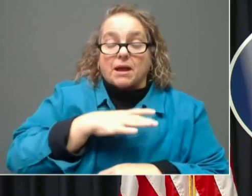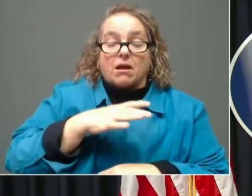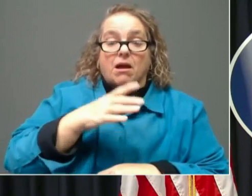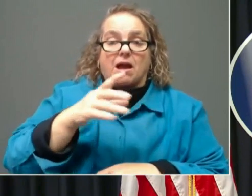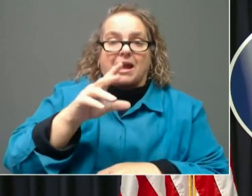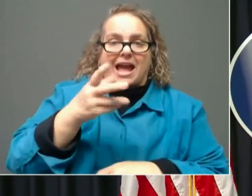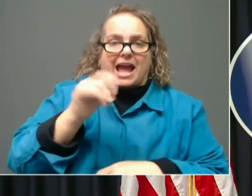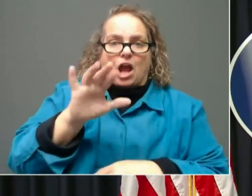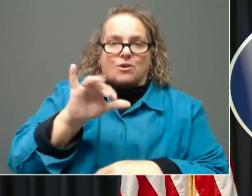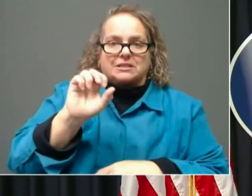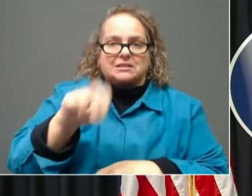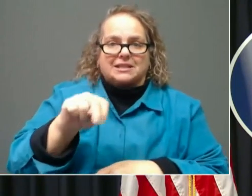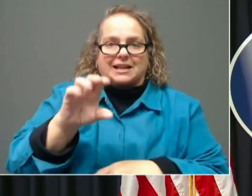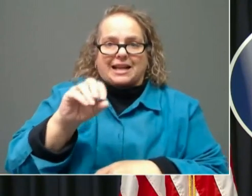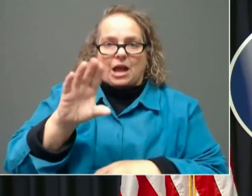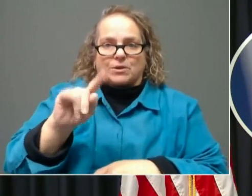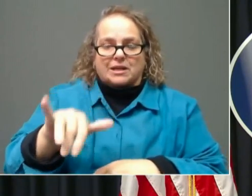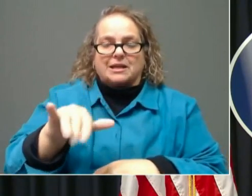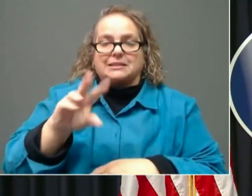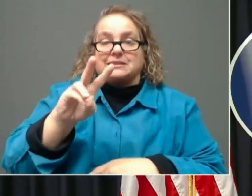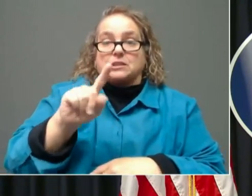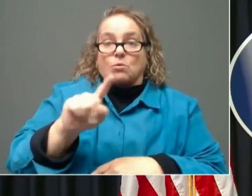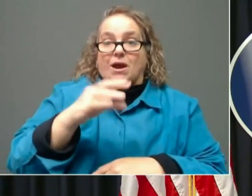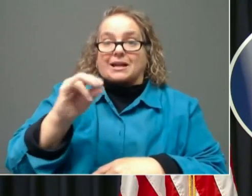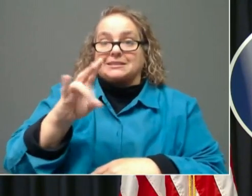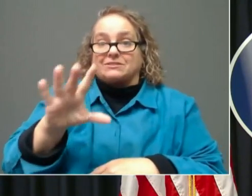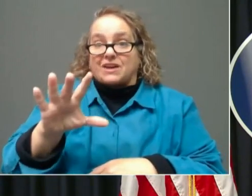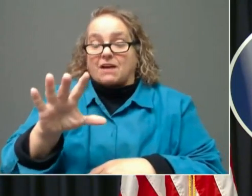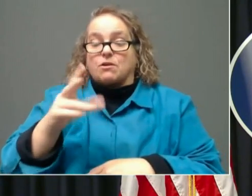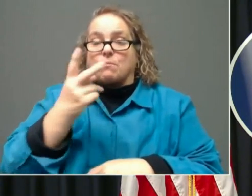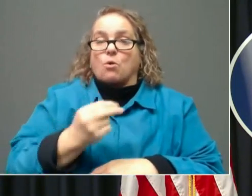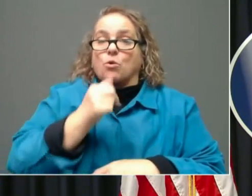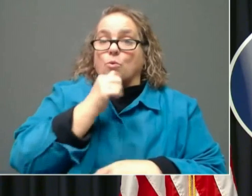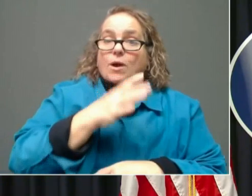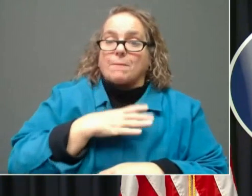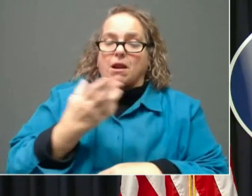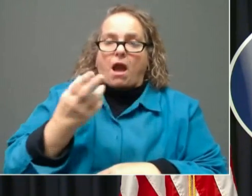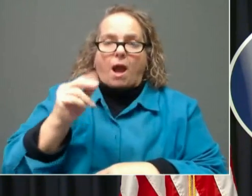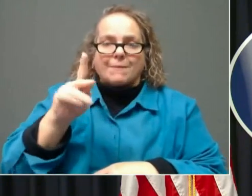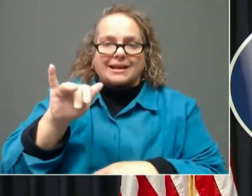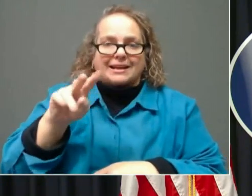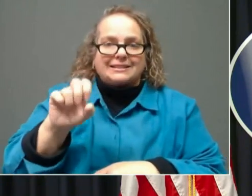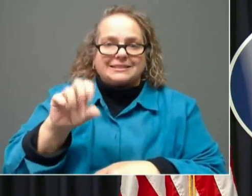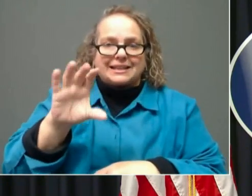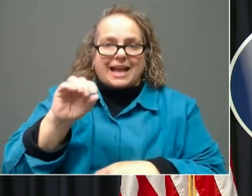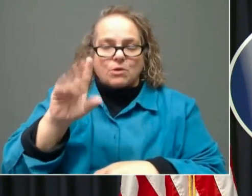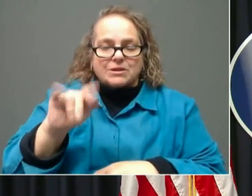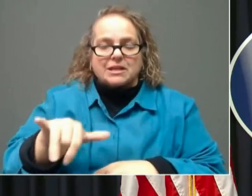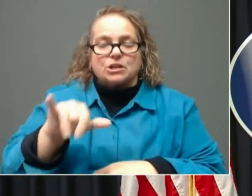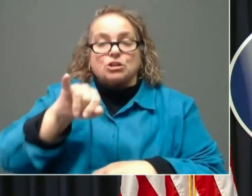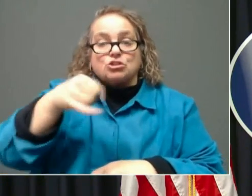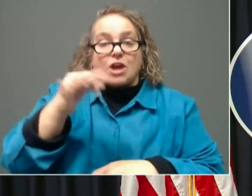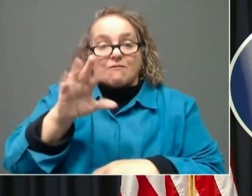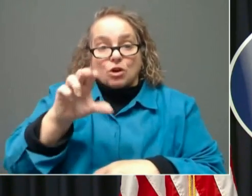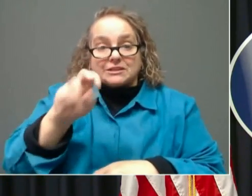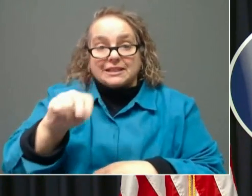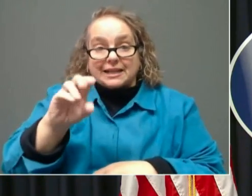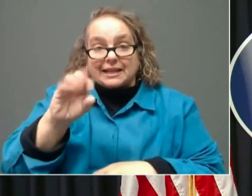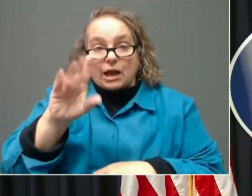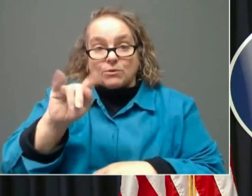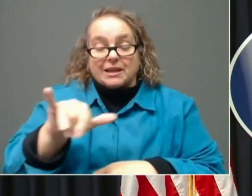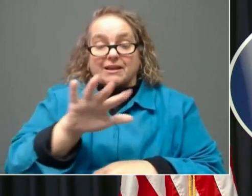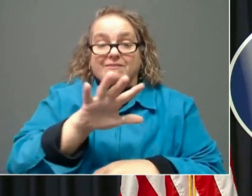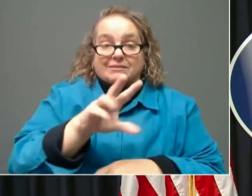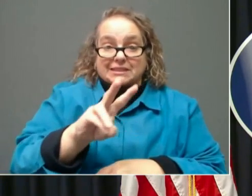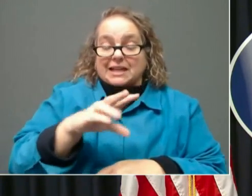61 and a 75-year-old, both women from Hopkins County. In Jefferson County, a 56 and a 97